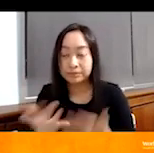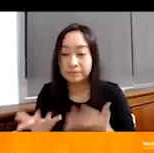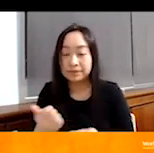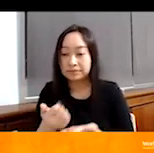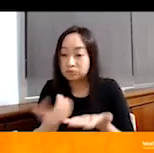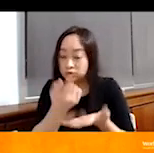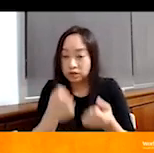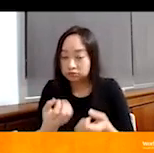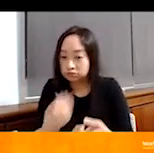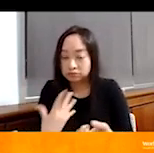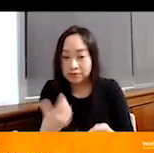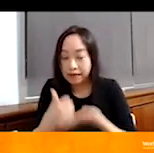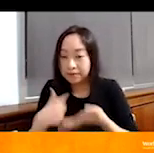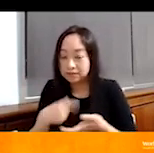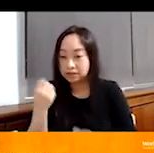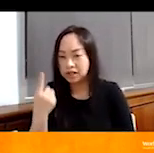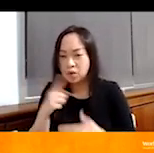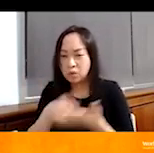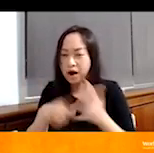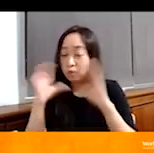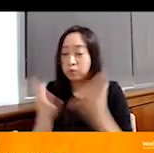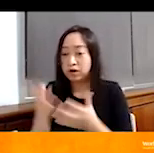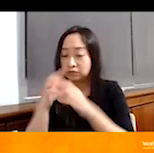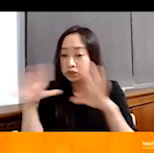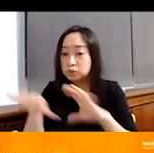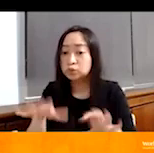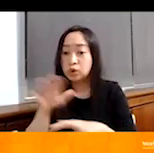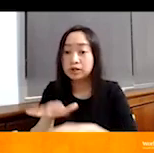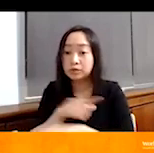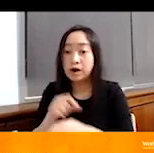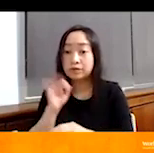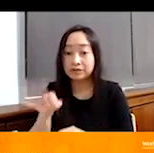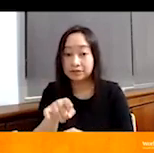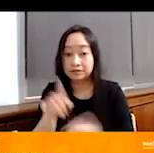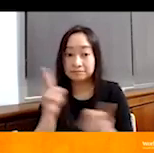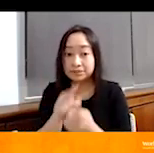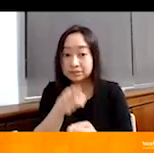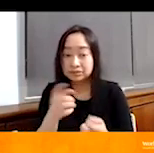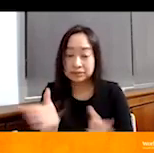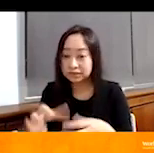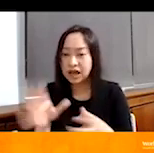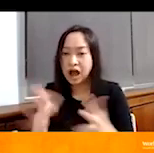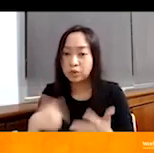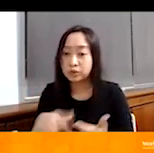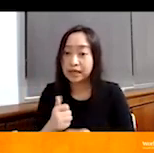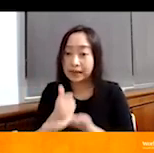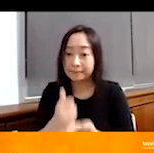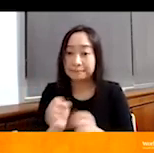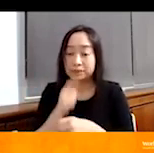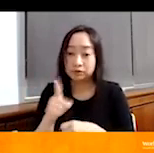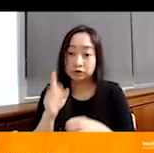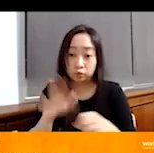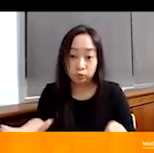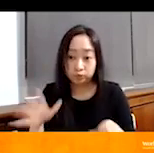understand when, what is World Vision doing on the ground when, when we encounter things like that? So how do we help to make sure that, you know,